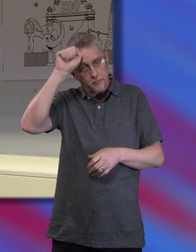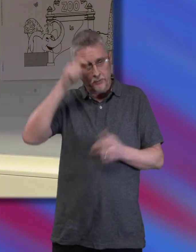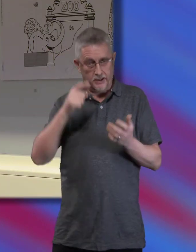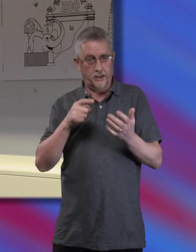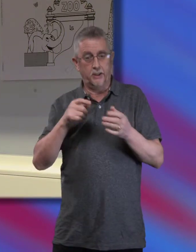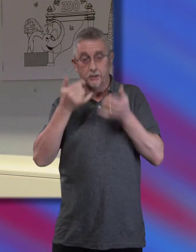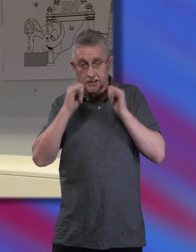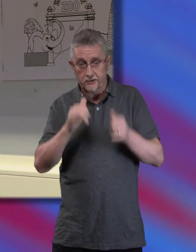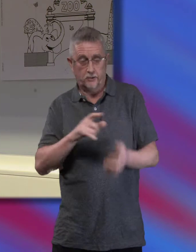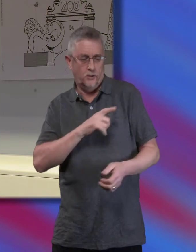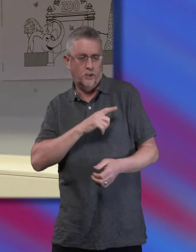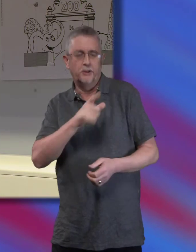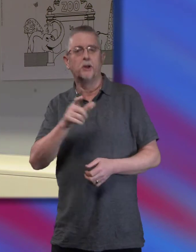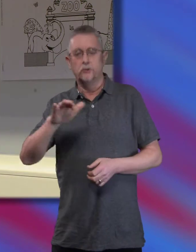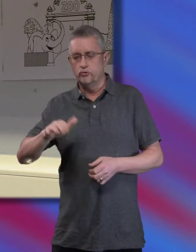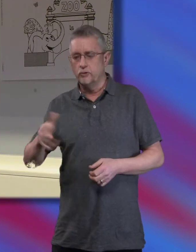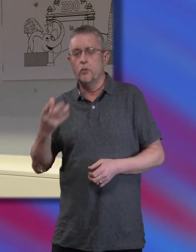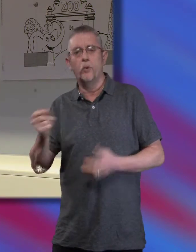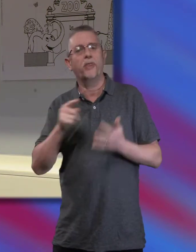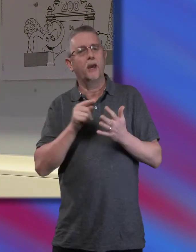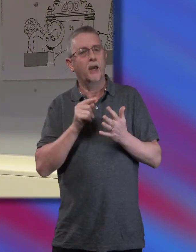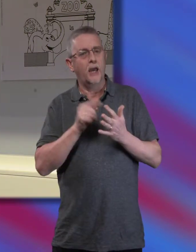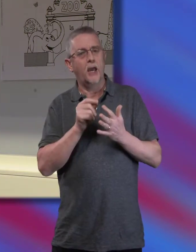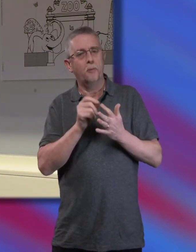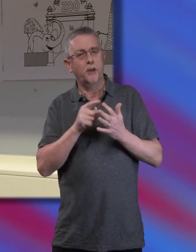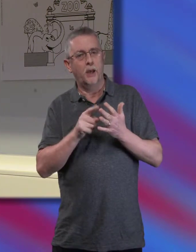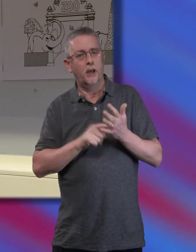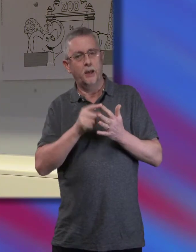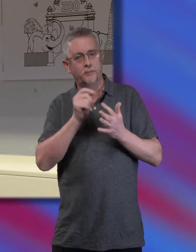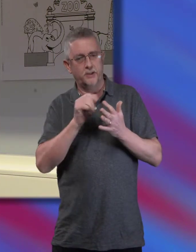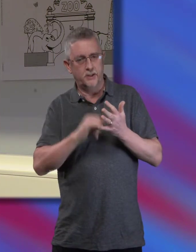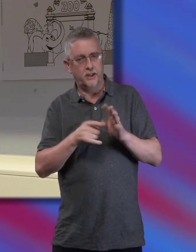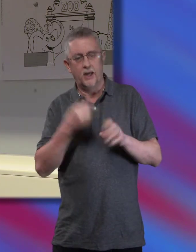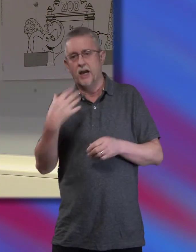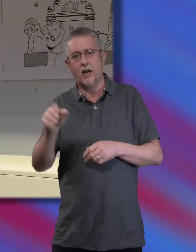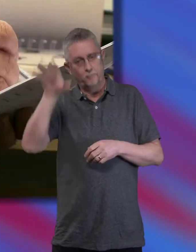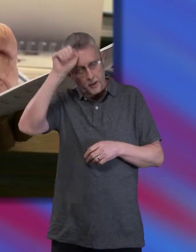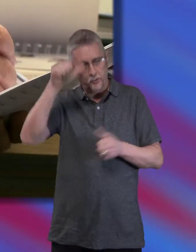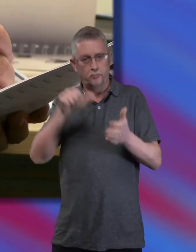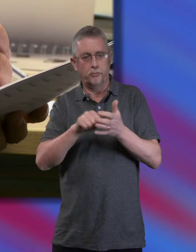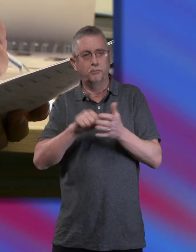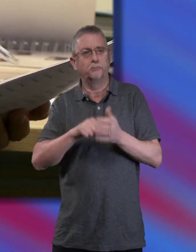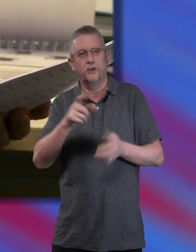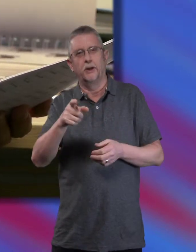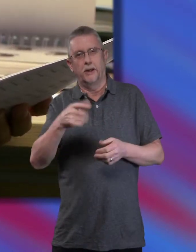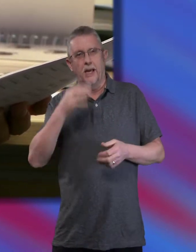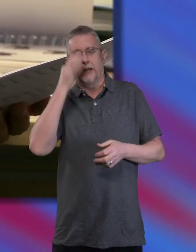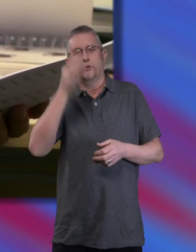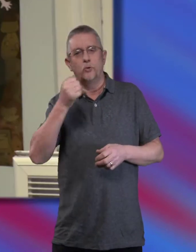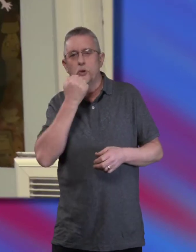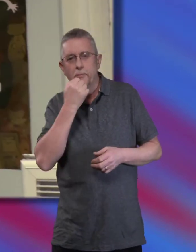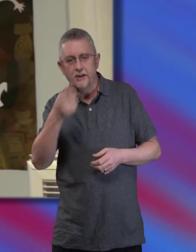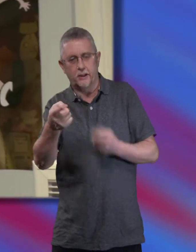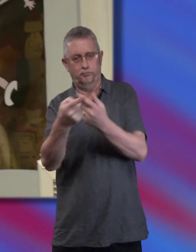Children with epilepsy quite often have memory problems and so we'll be reading out numbers to you and asking you to repeat those back to us.